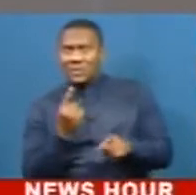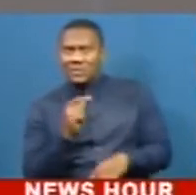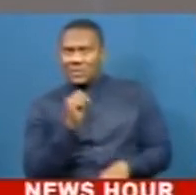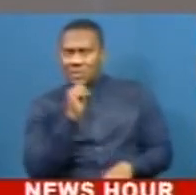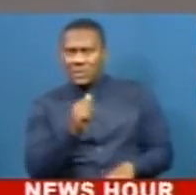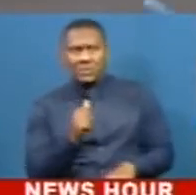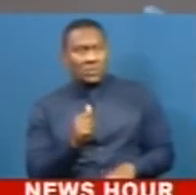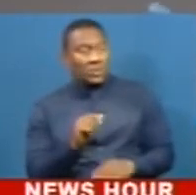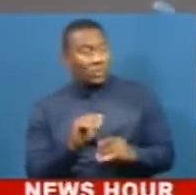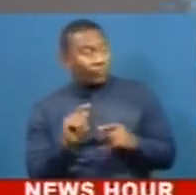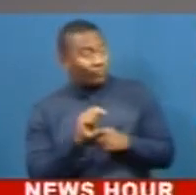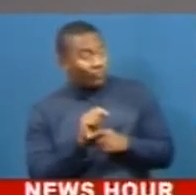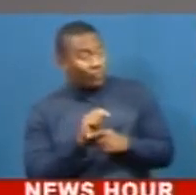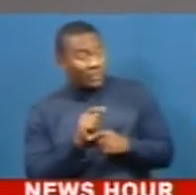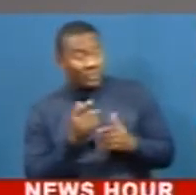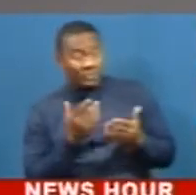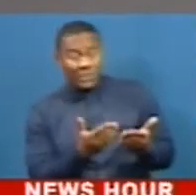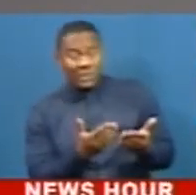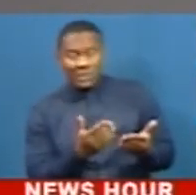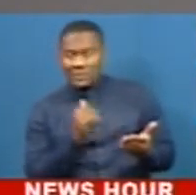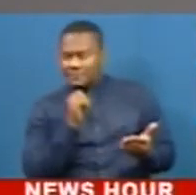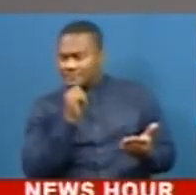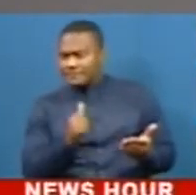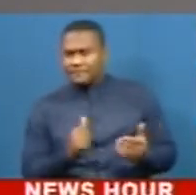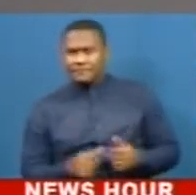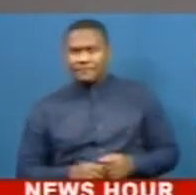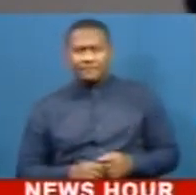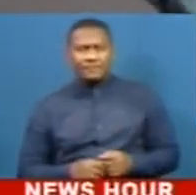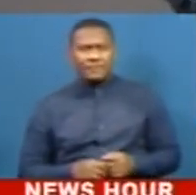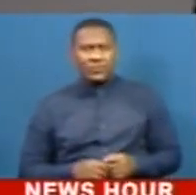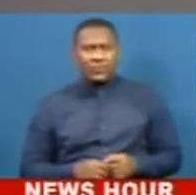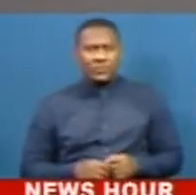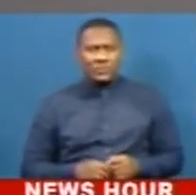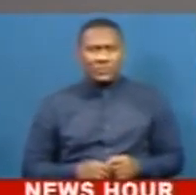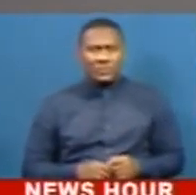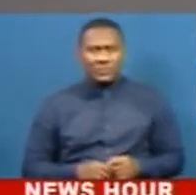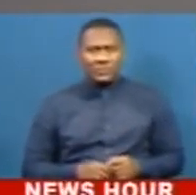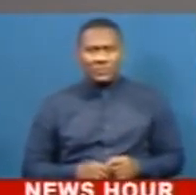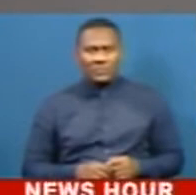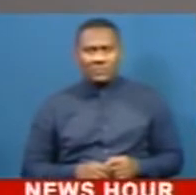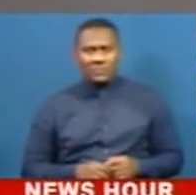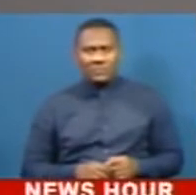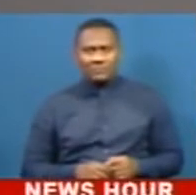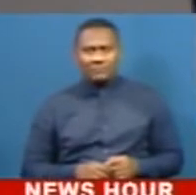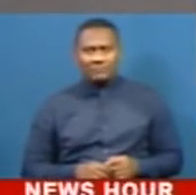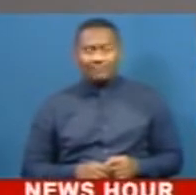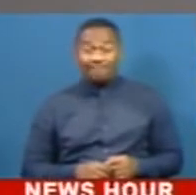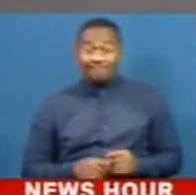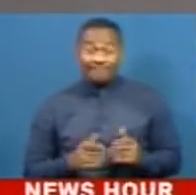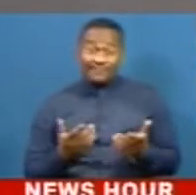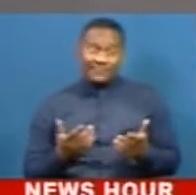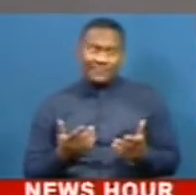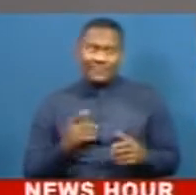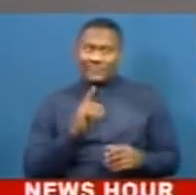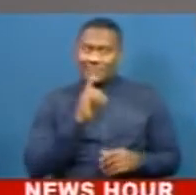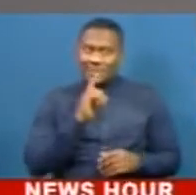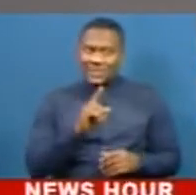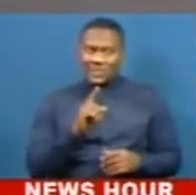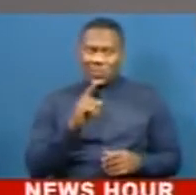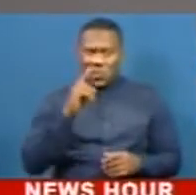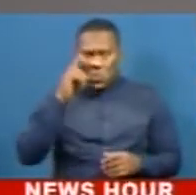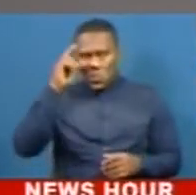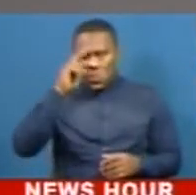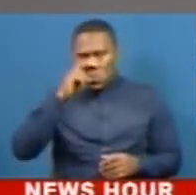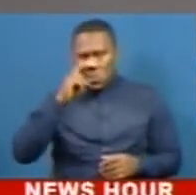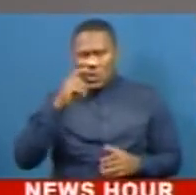the talents. Culture and creativity communicate. It's a very logical way of